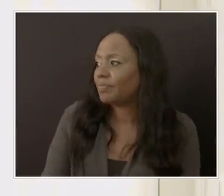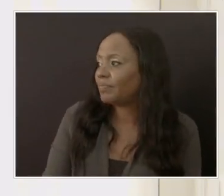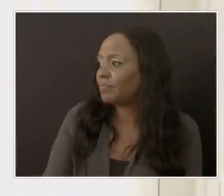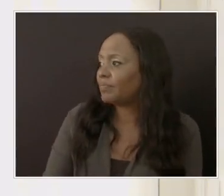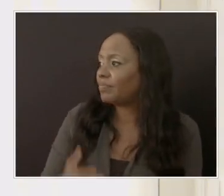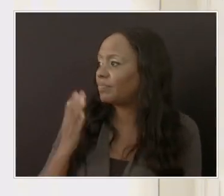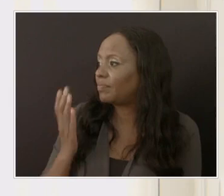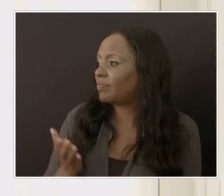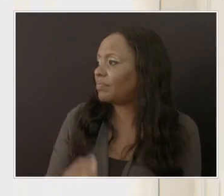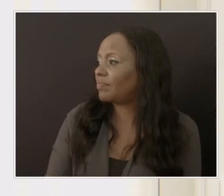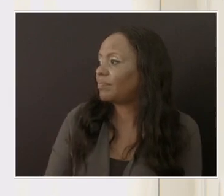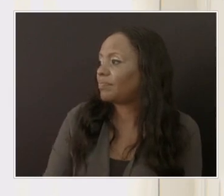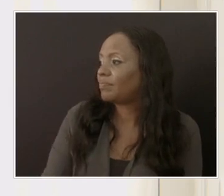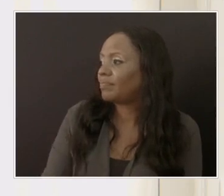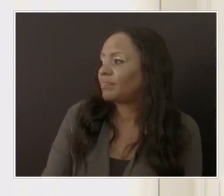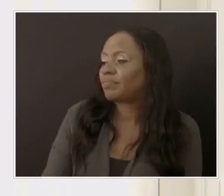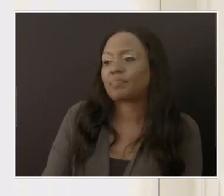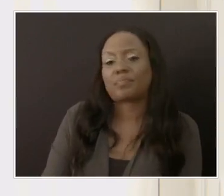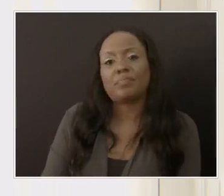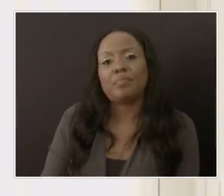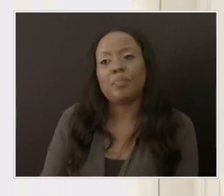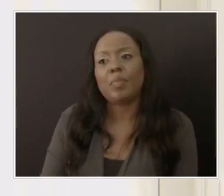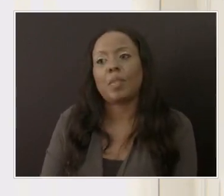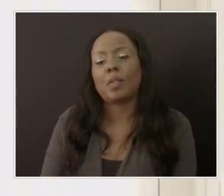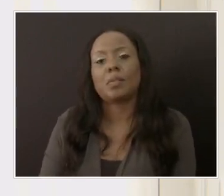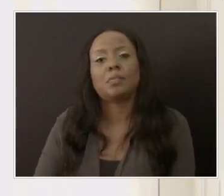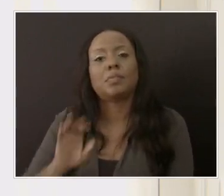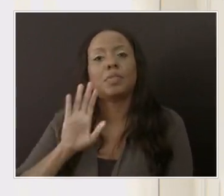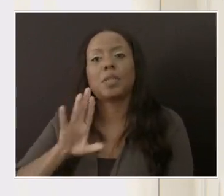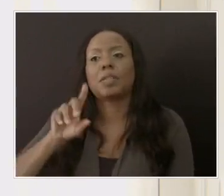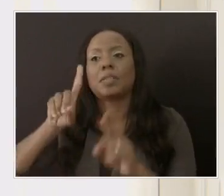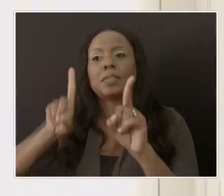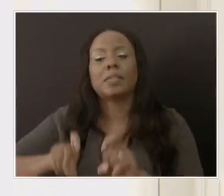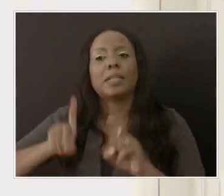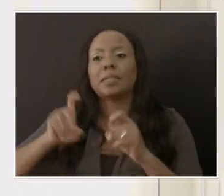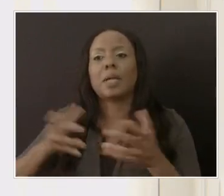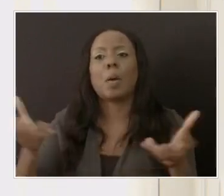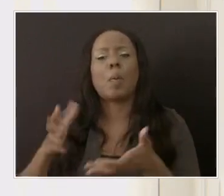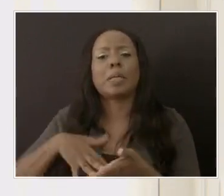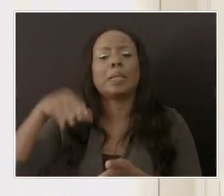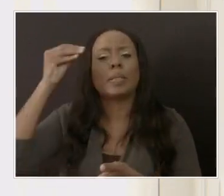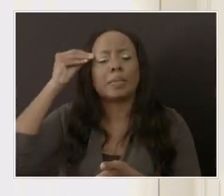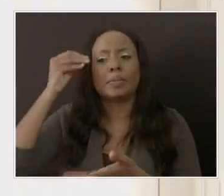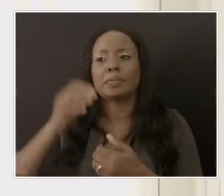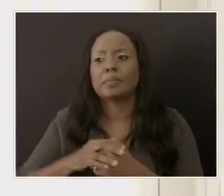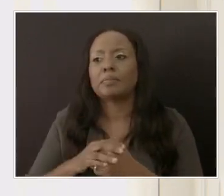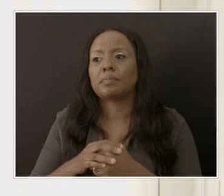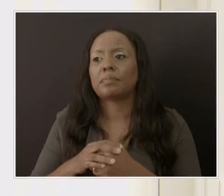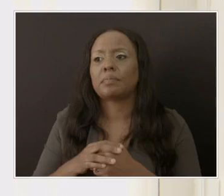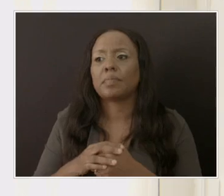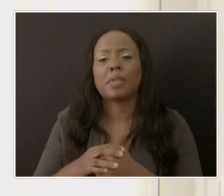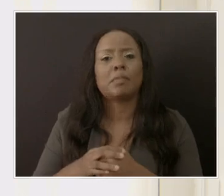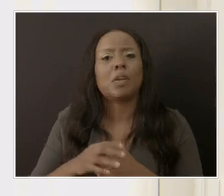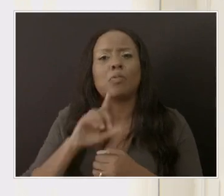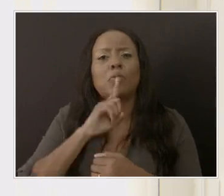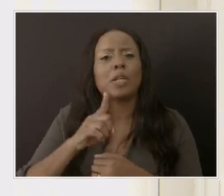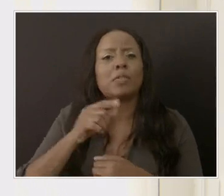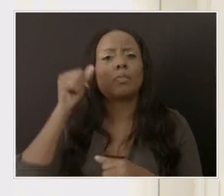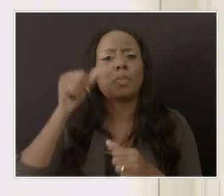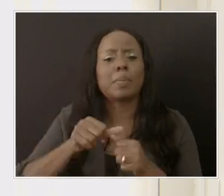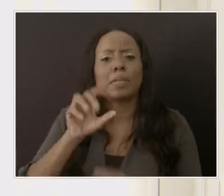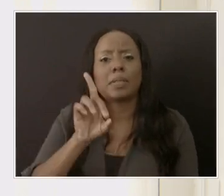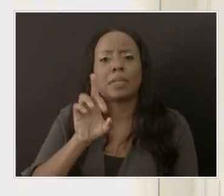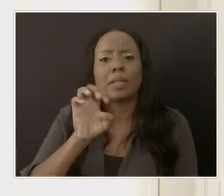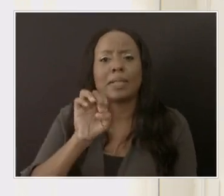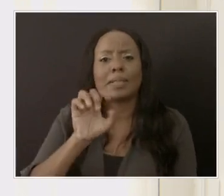Beckles, from the point of view of testing, what do you see as the main lessons, especially through this surge, this delta surge that we've